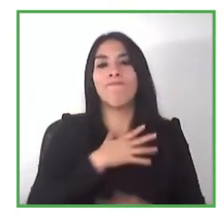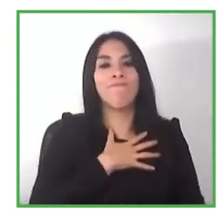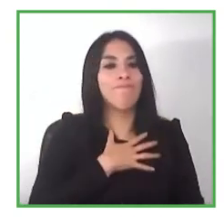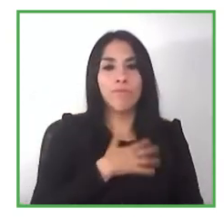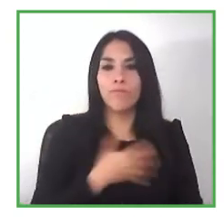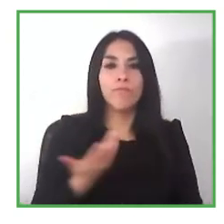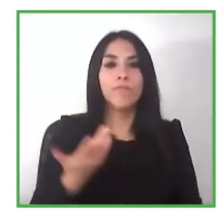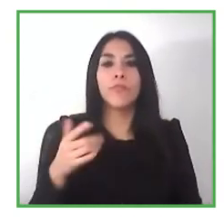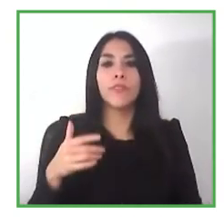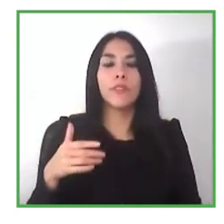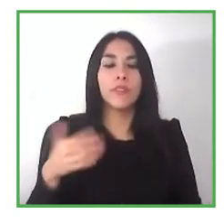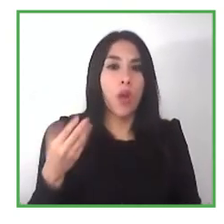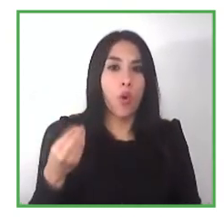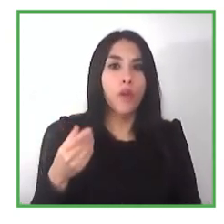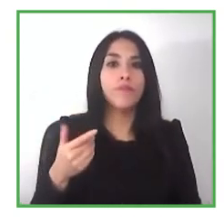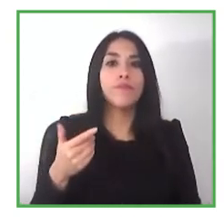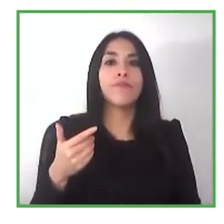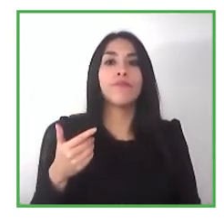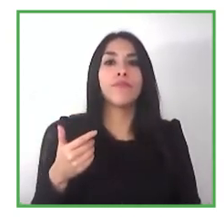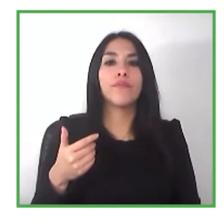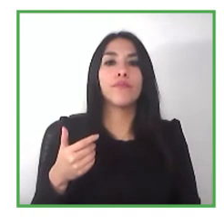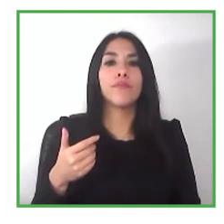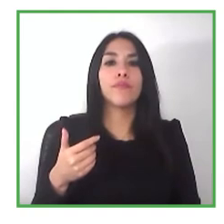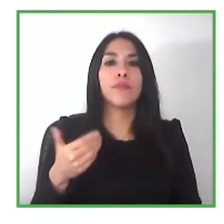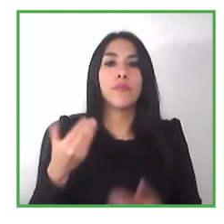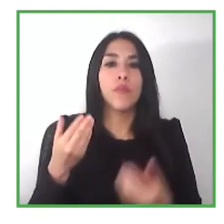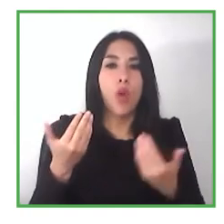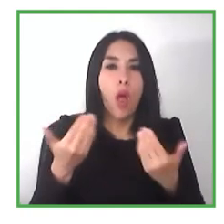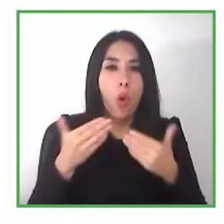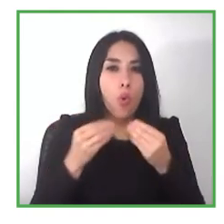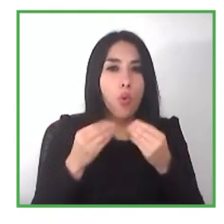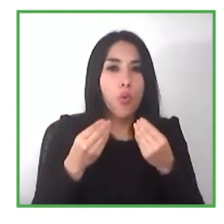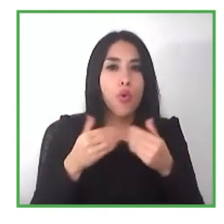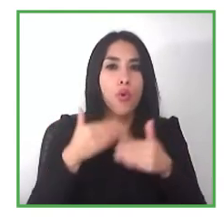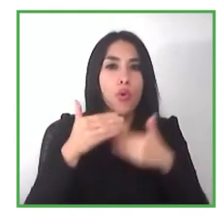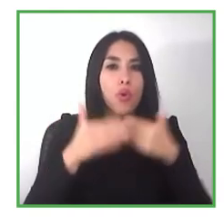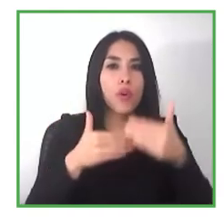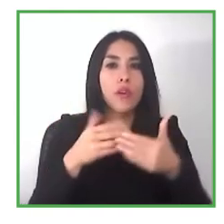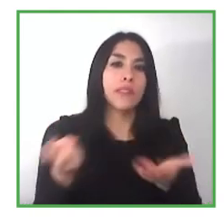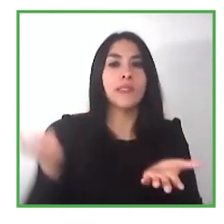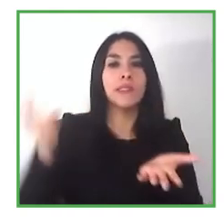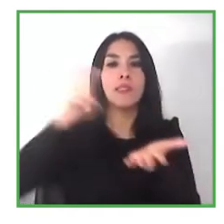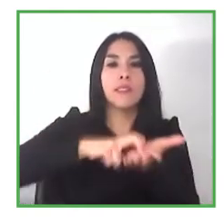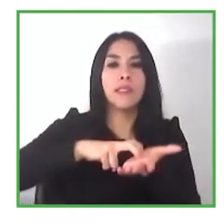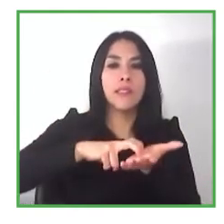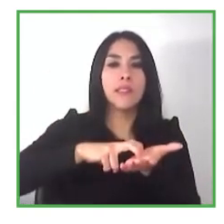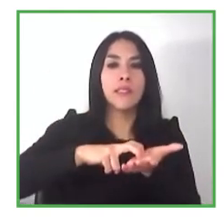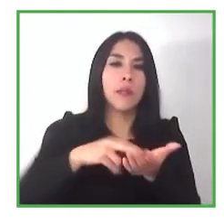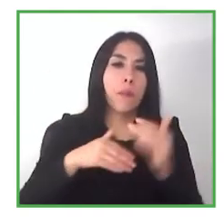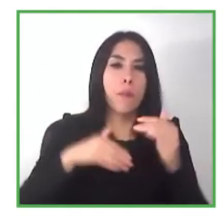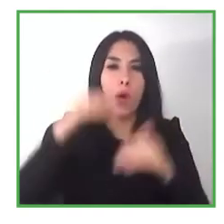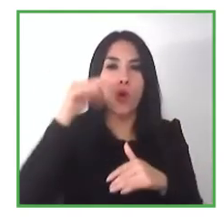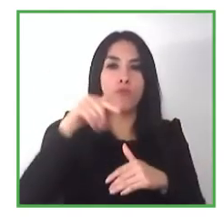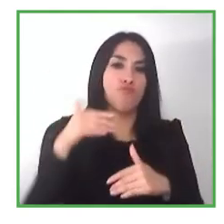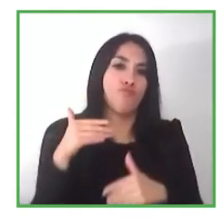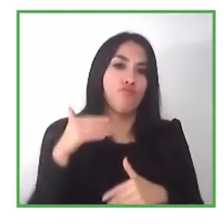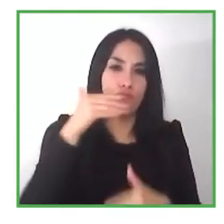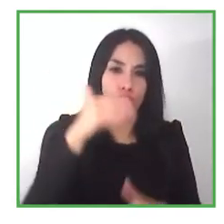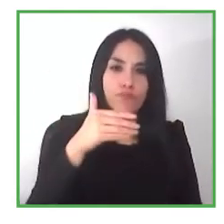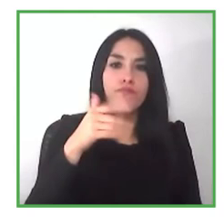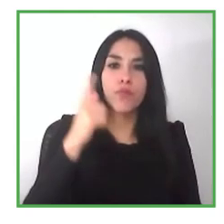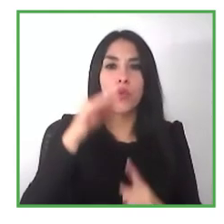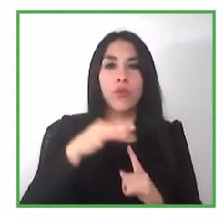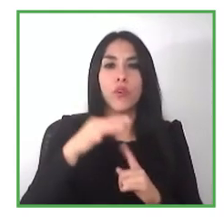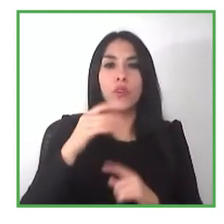enabled people that there are implies to take a leap it's not just uh they are there